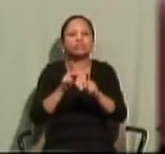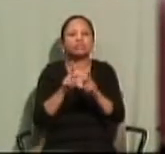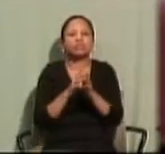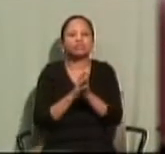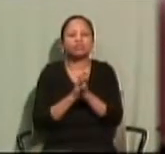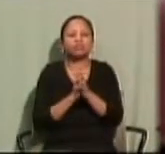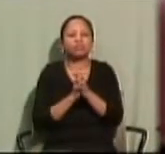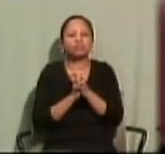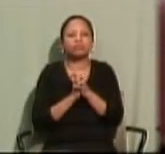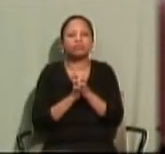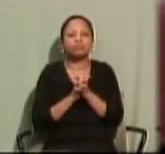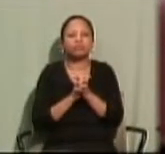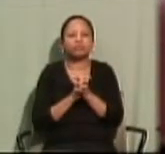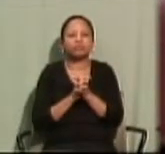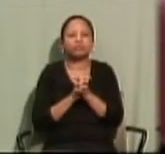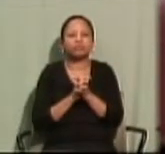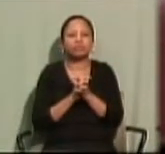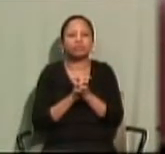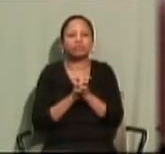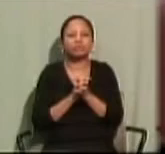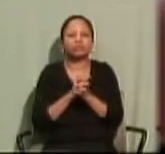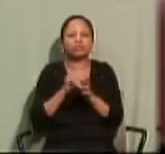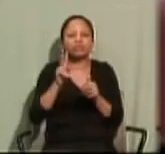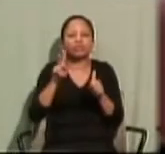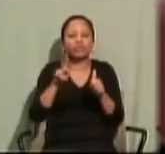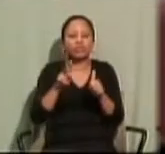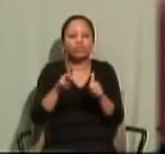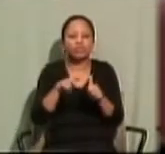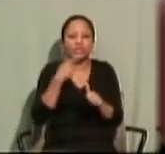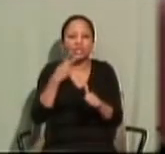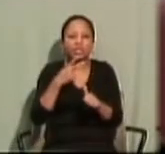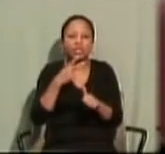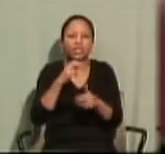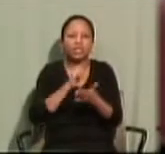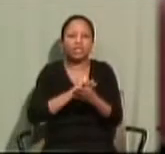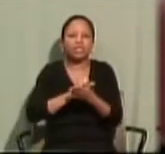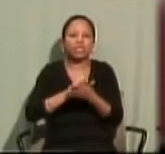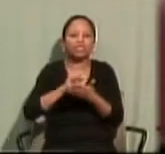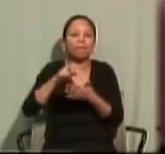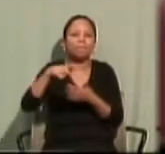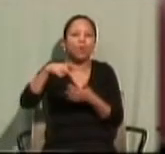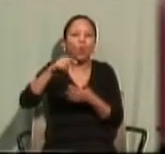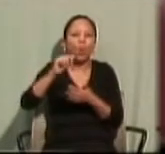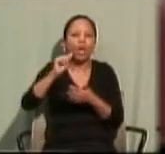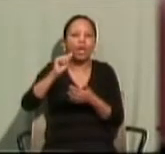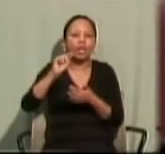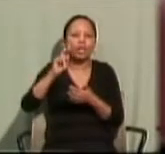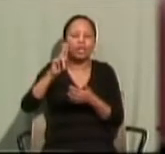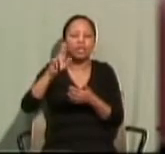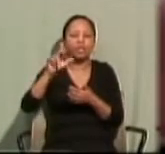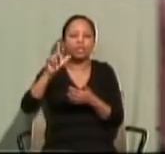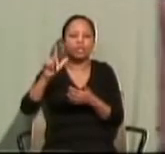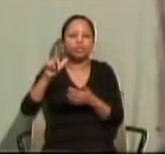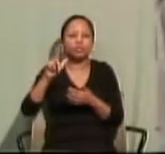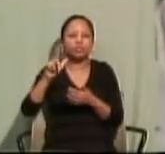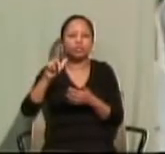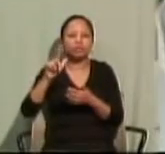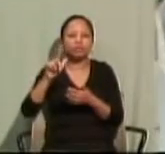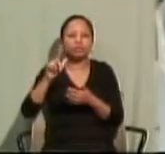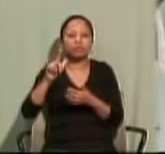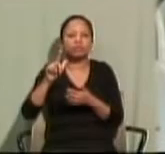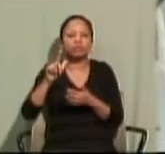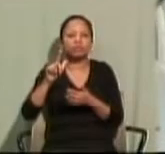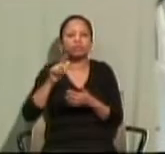And then secondly, St. Paul has told us in today's epistle that Christ frees us